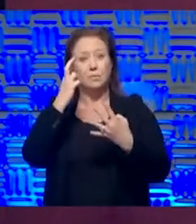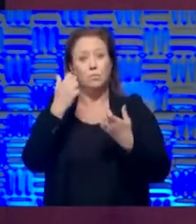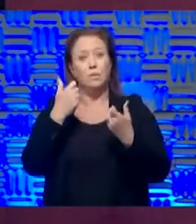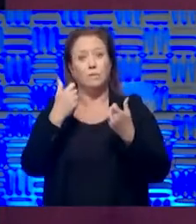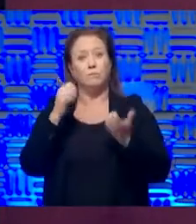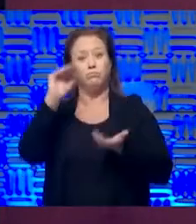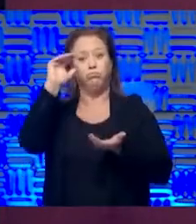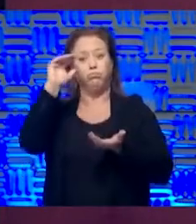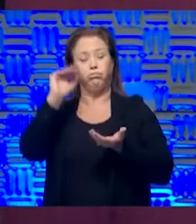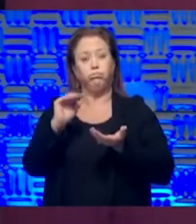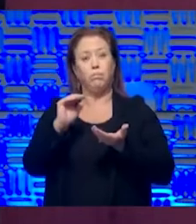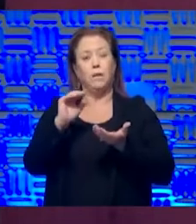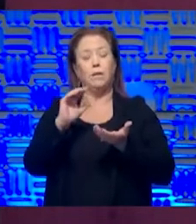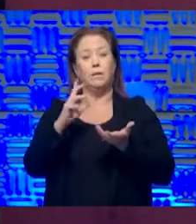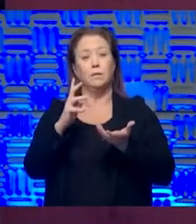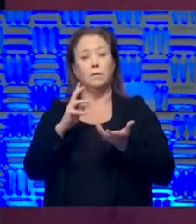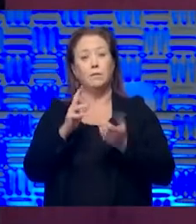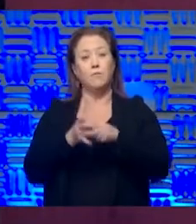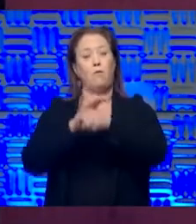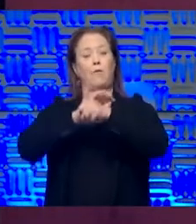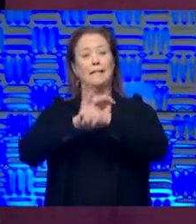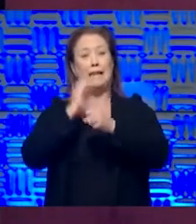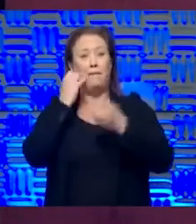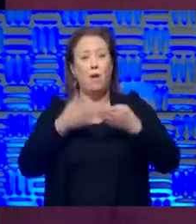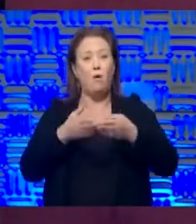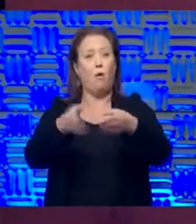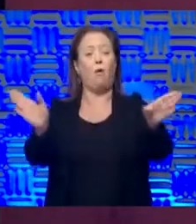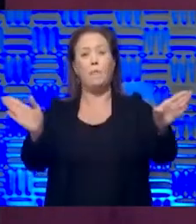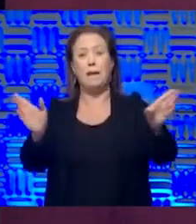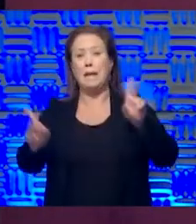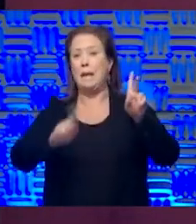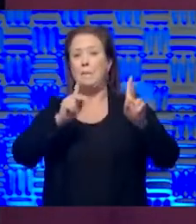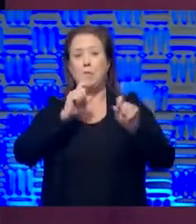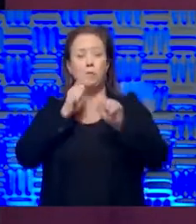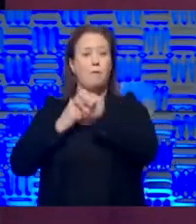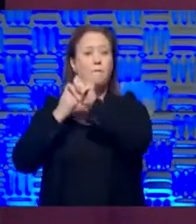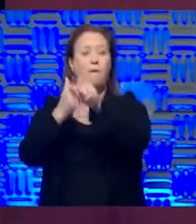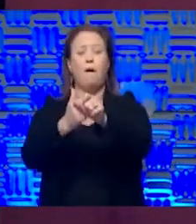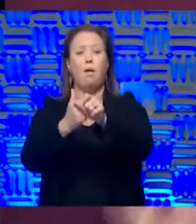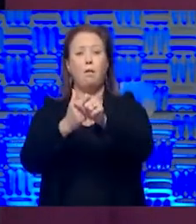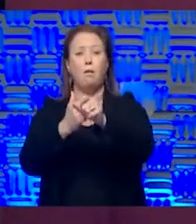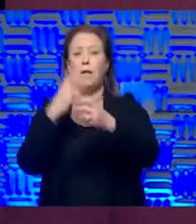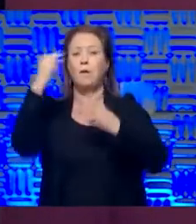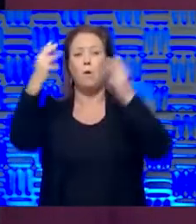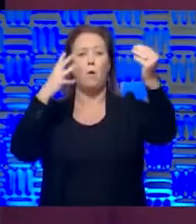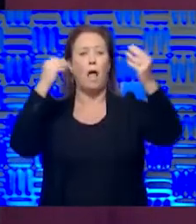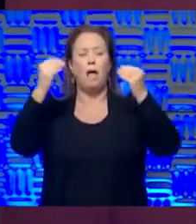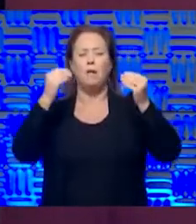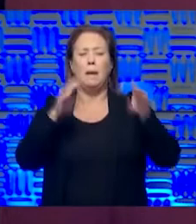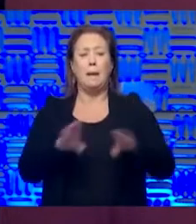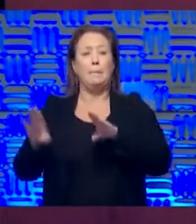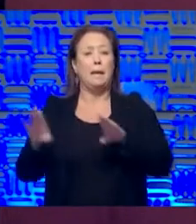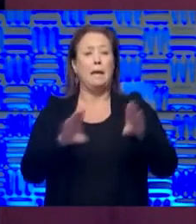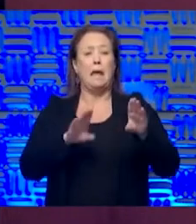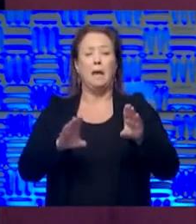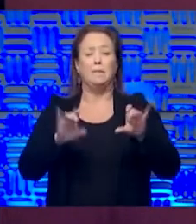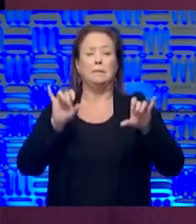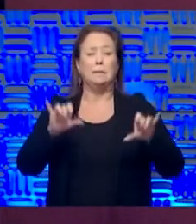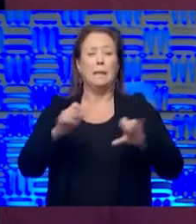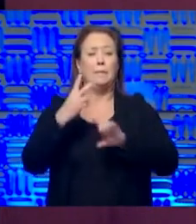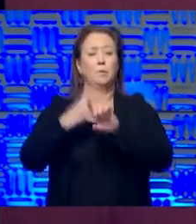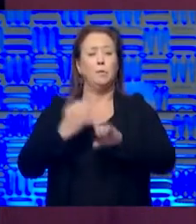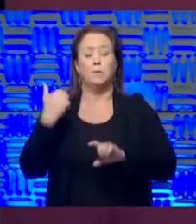to, we've started to bend the curve. If we reopen and people don't follow that and they act like they can do just as they did two months ago,